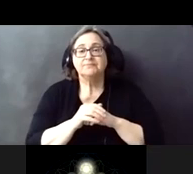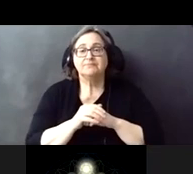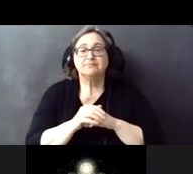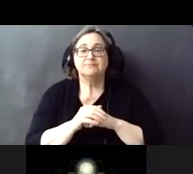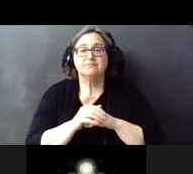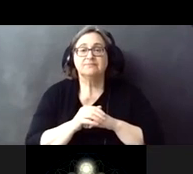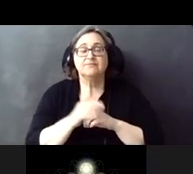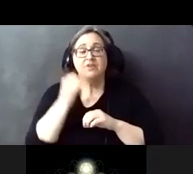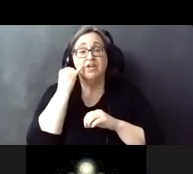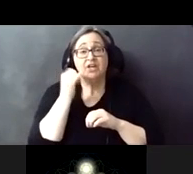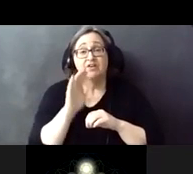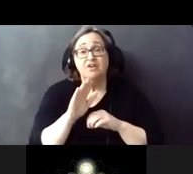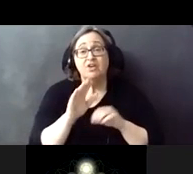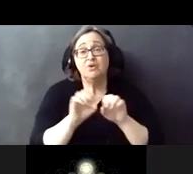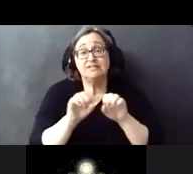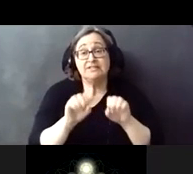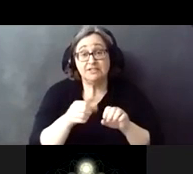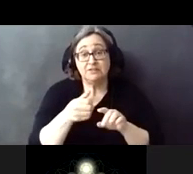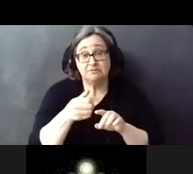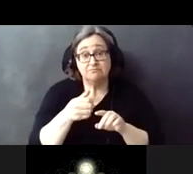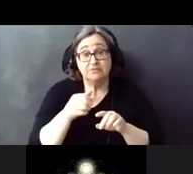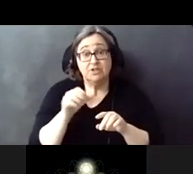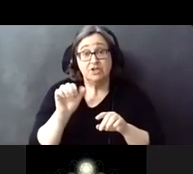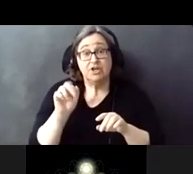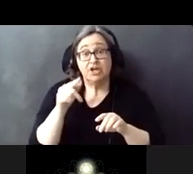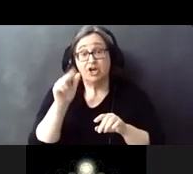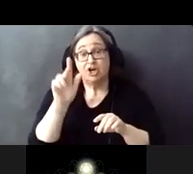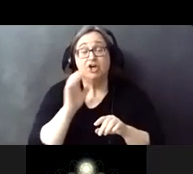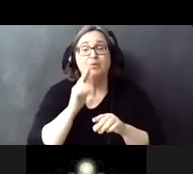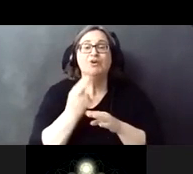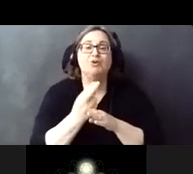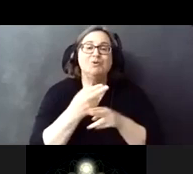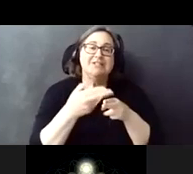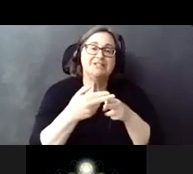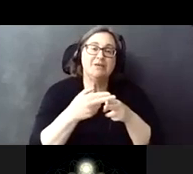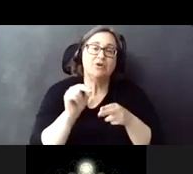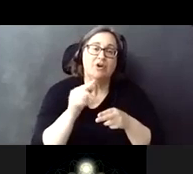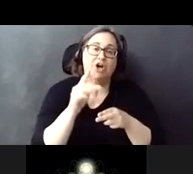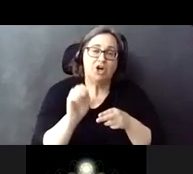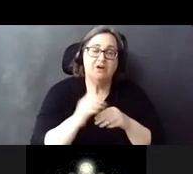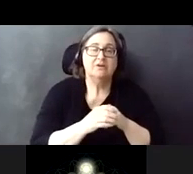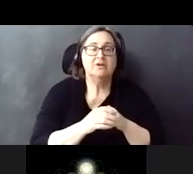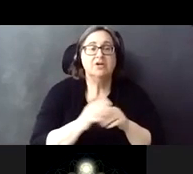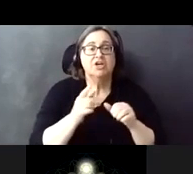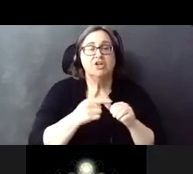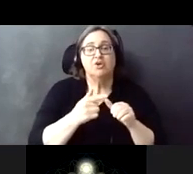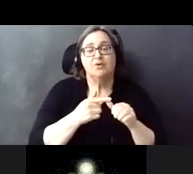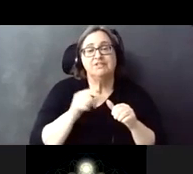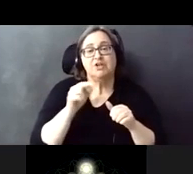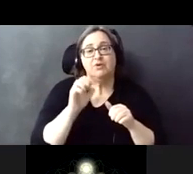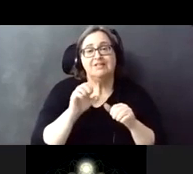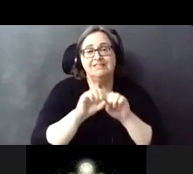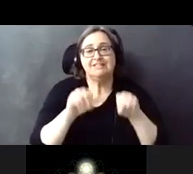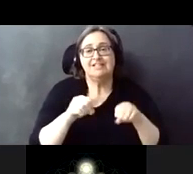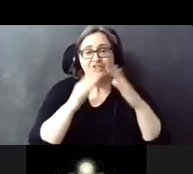north your station is argyle you will use the temporary argyle station the original station house